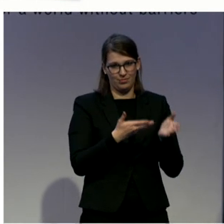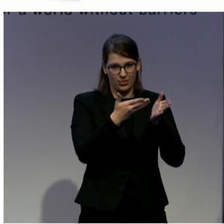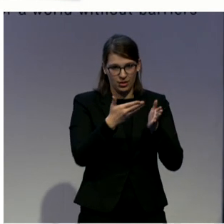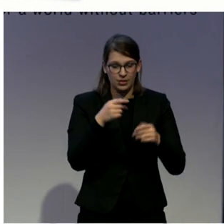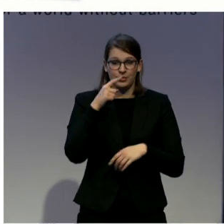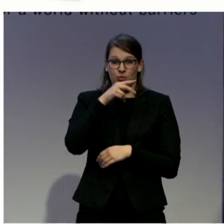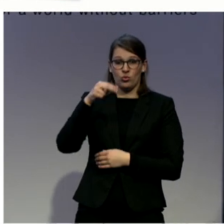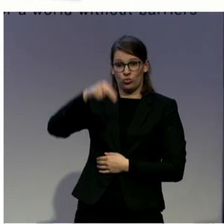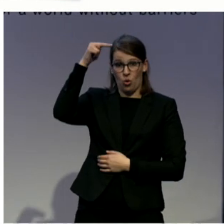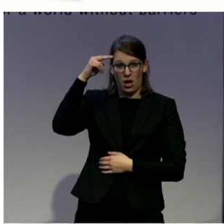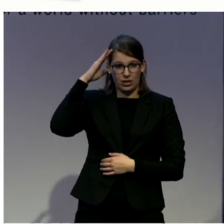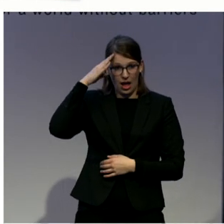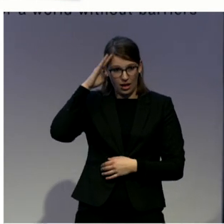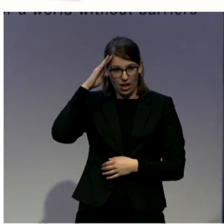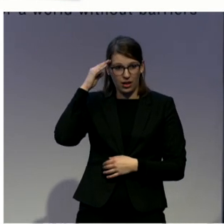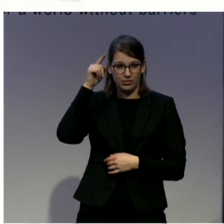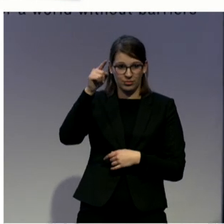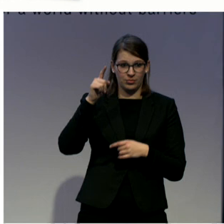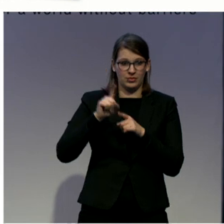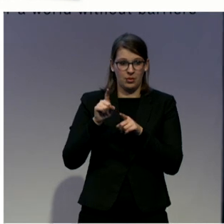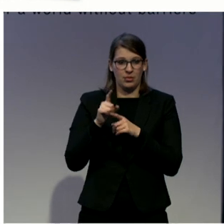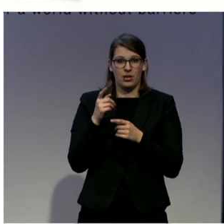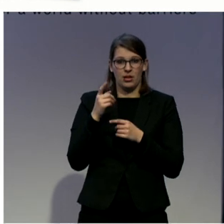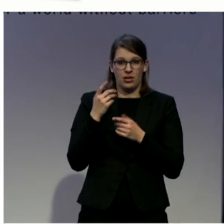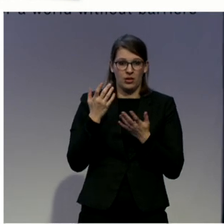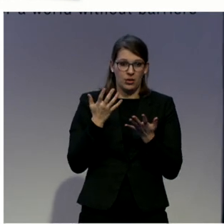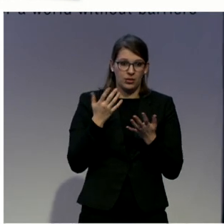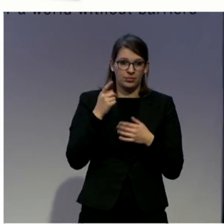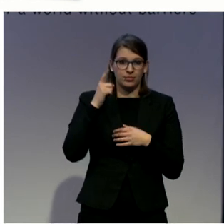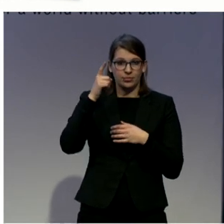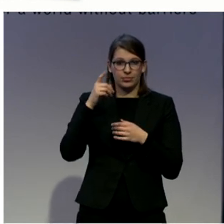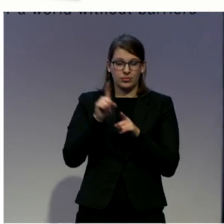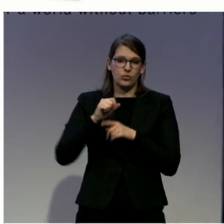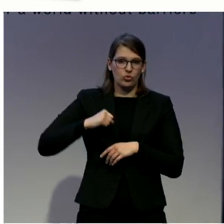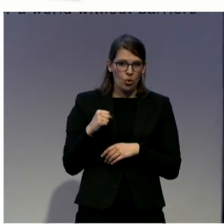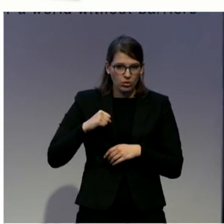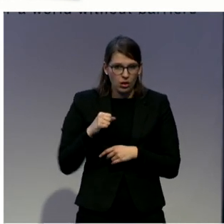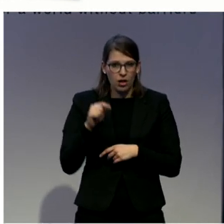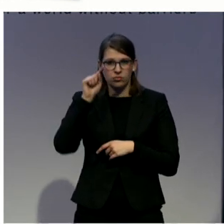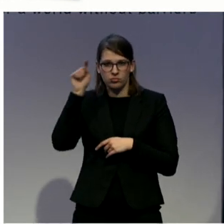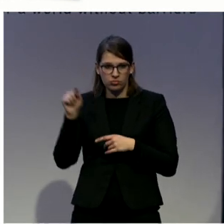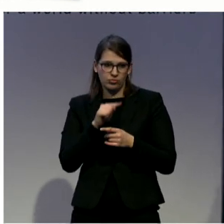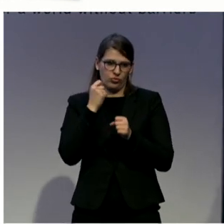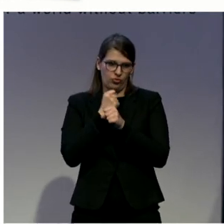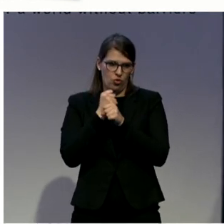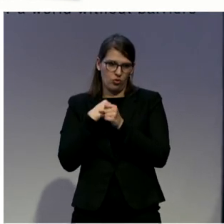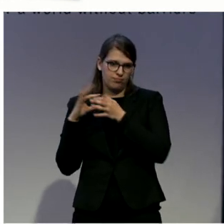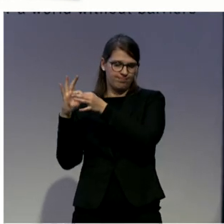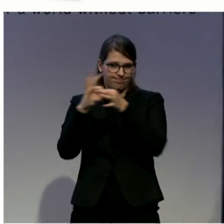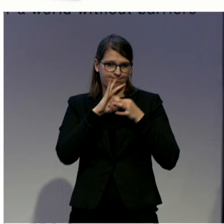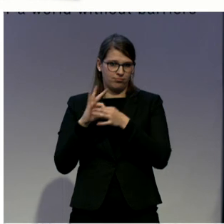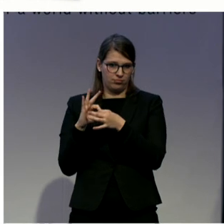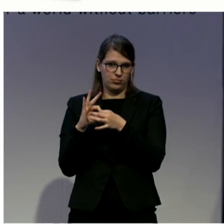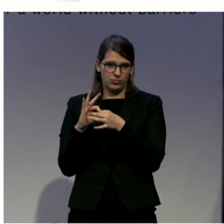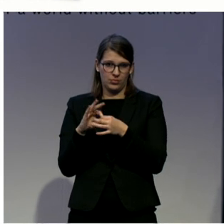police officers representing rank and file officers. And that's really important. And finally, it's got a free phone